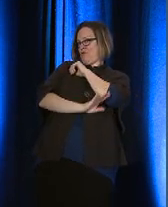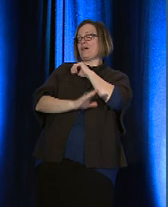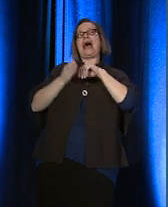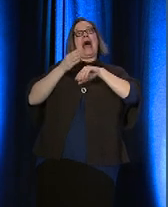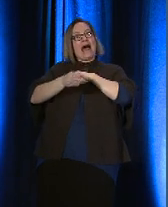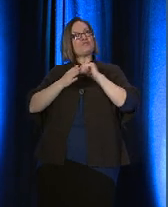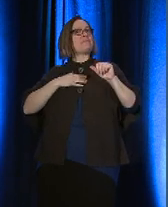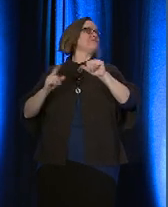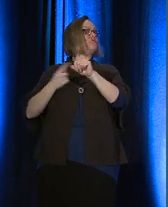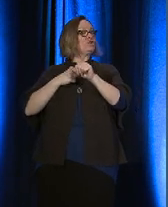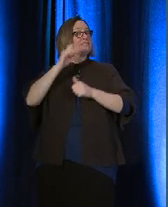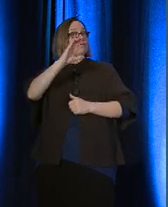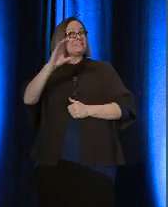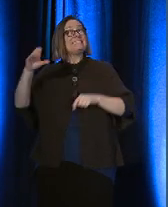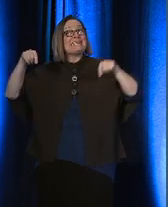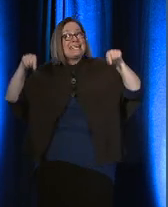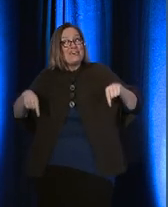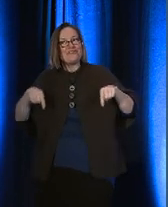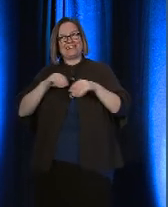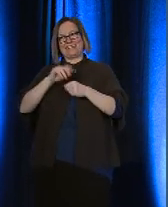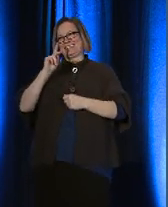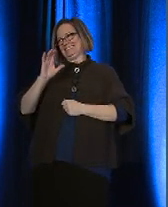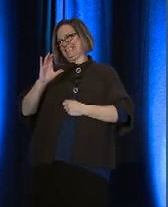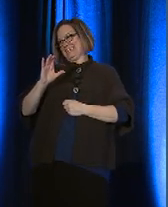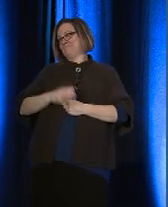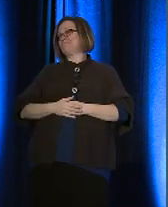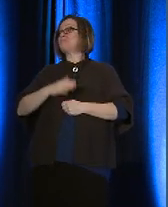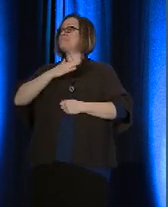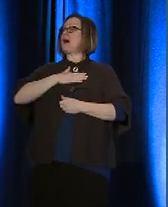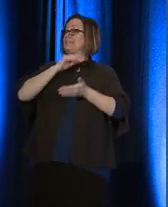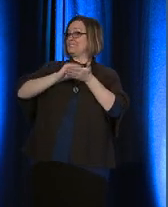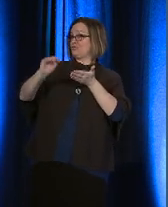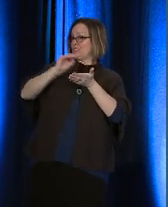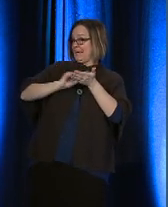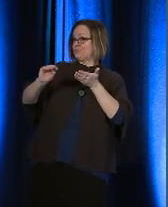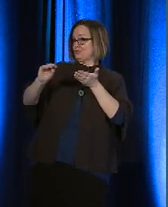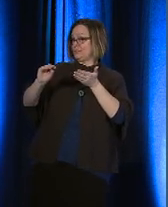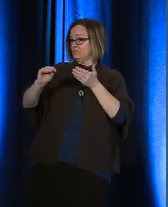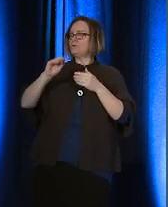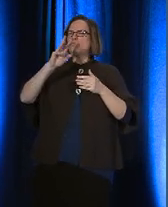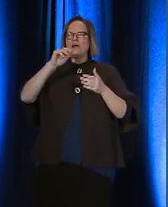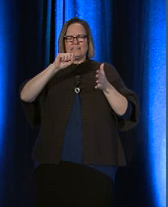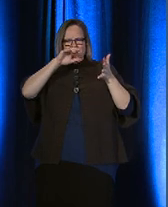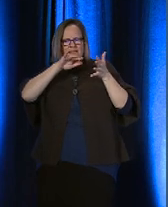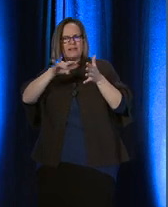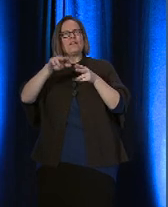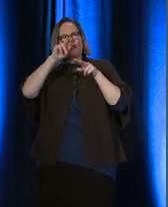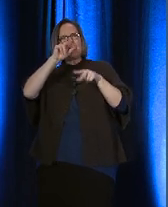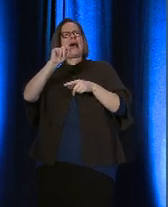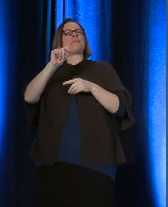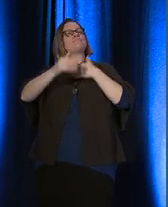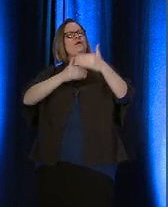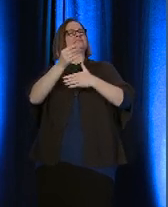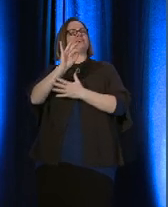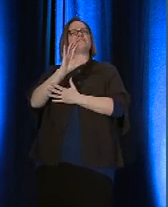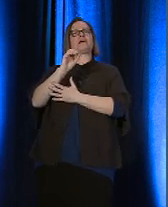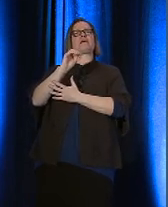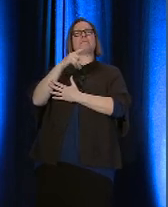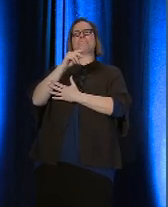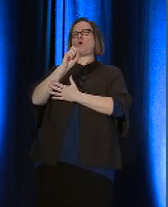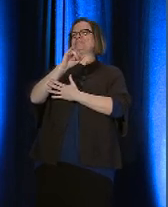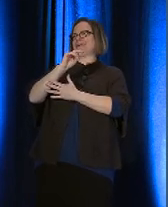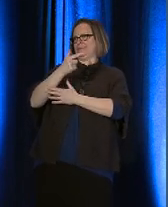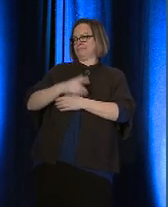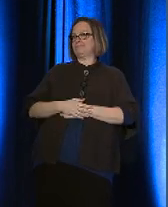C's here in Kansas City. My doctoral dissertation, a schema-based study of the composing process. I began